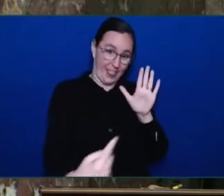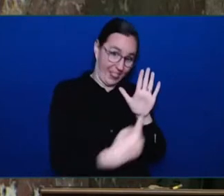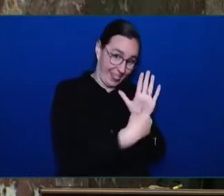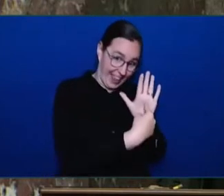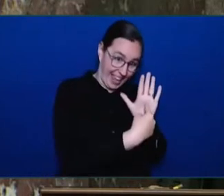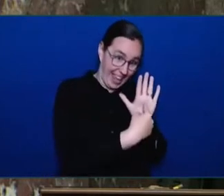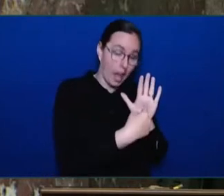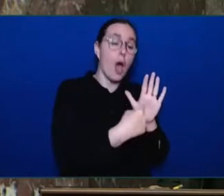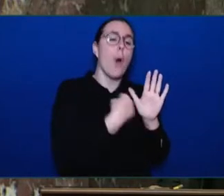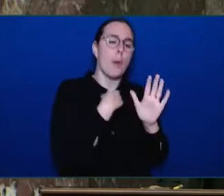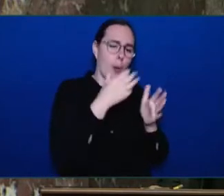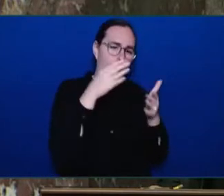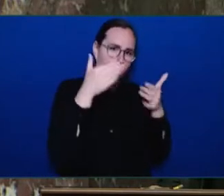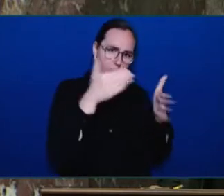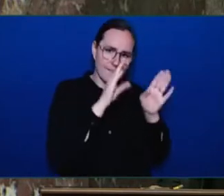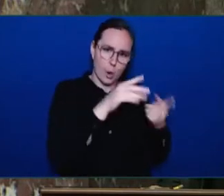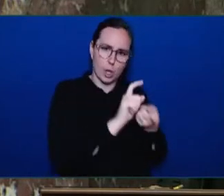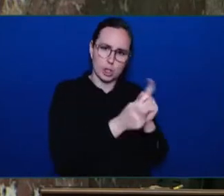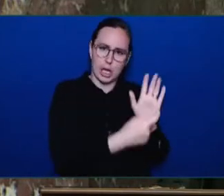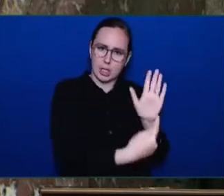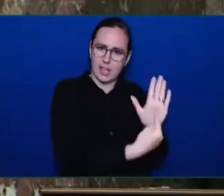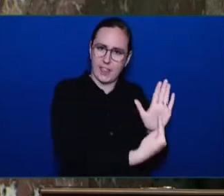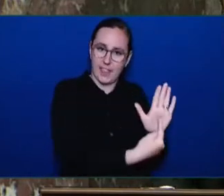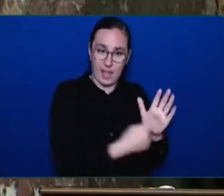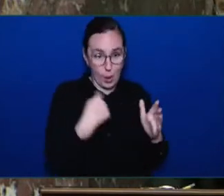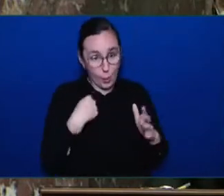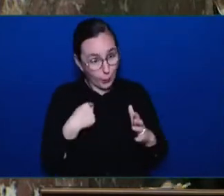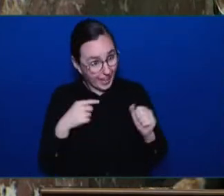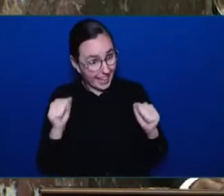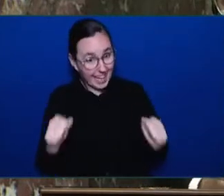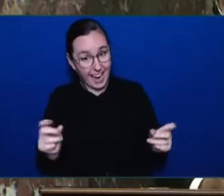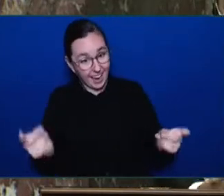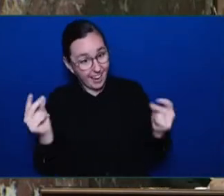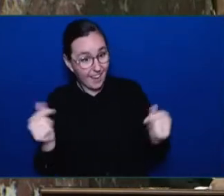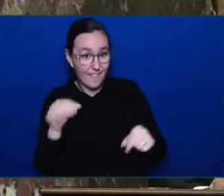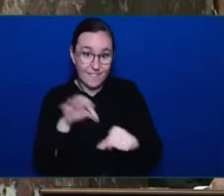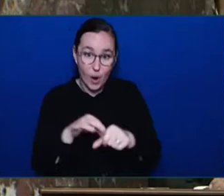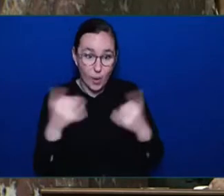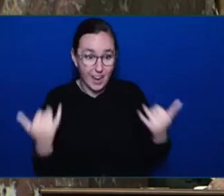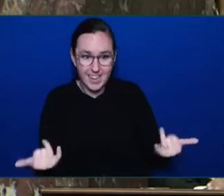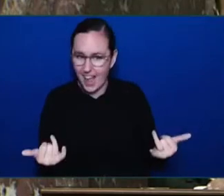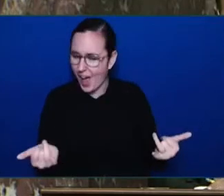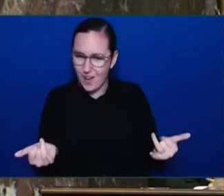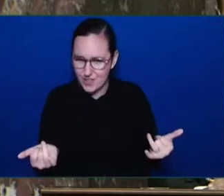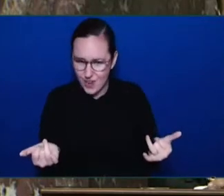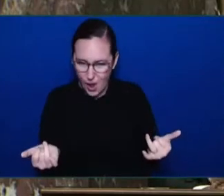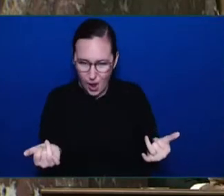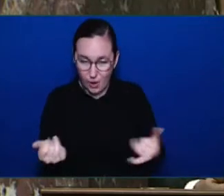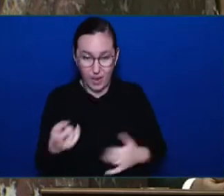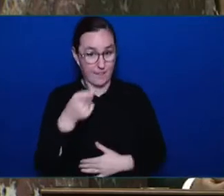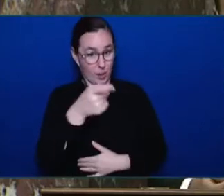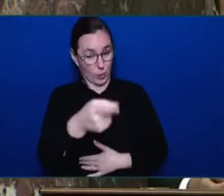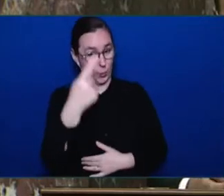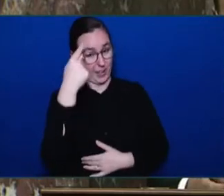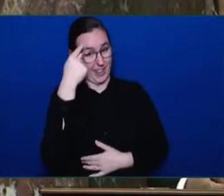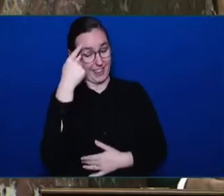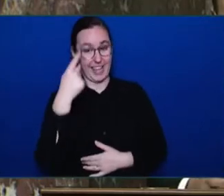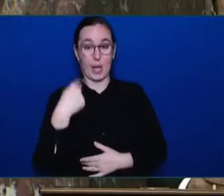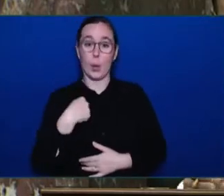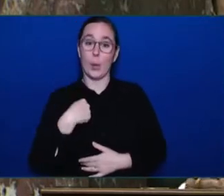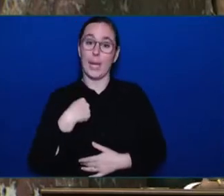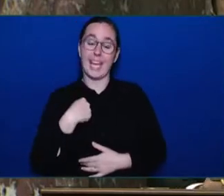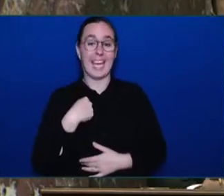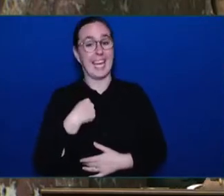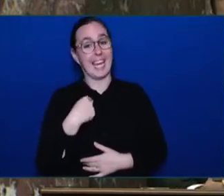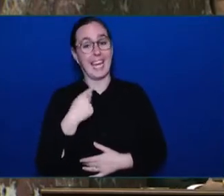make those amendments right now. But if the Honourable Member is suggesting the Crown ought not to follow the law, I'm sure she's not. We cannot and